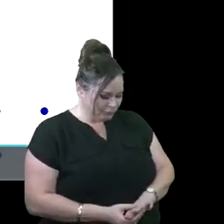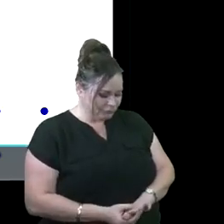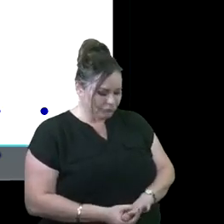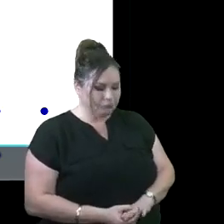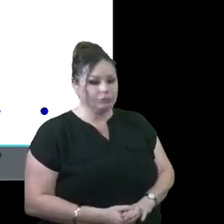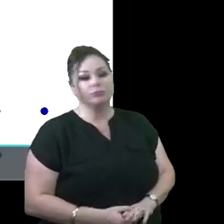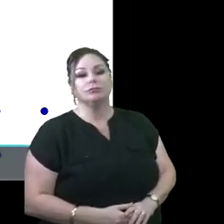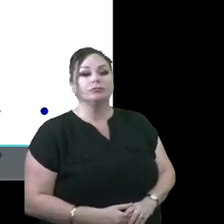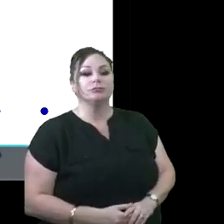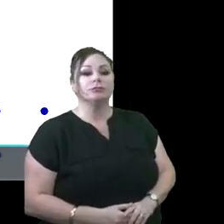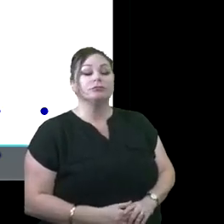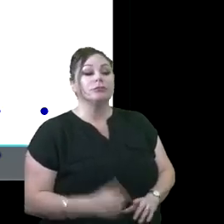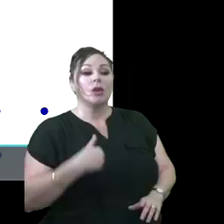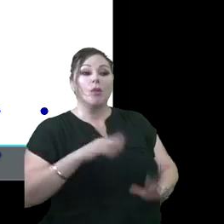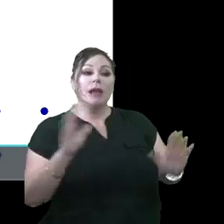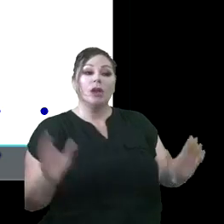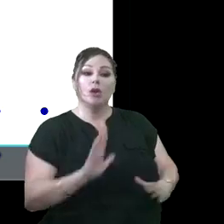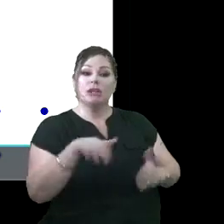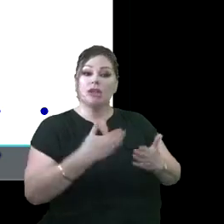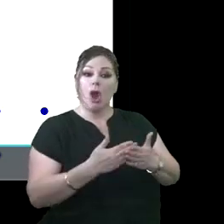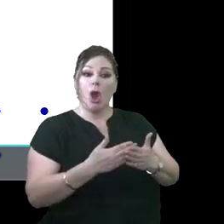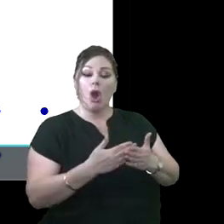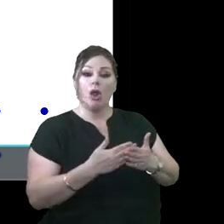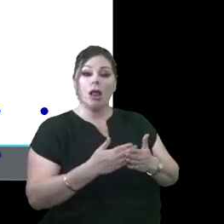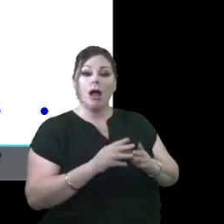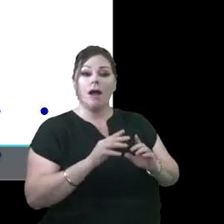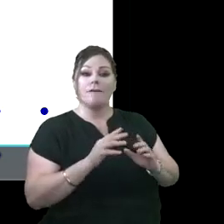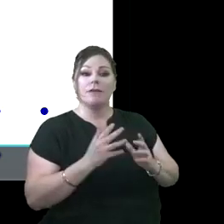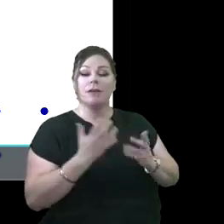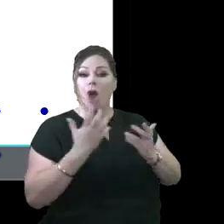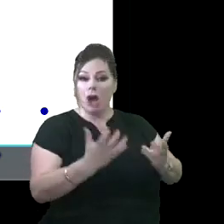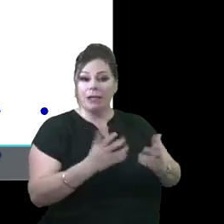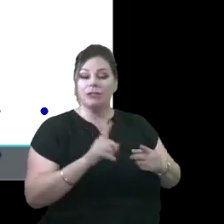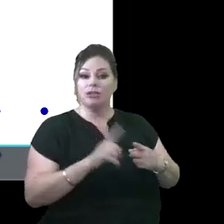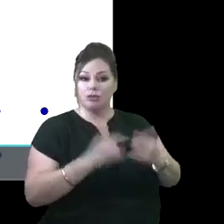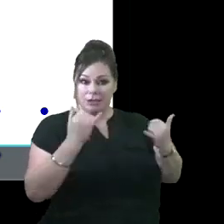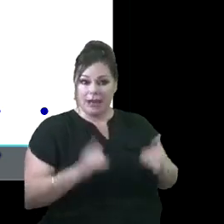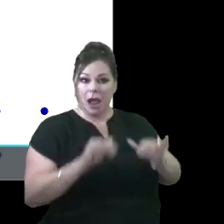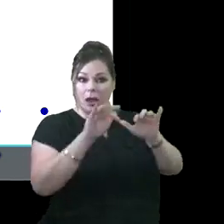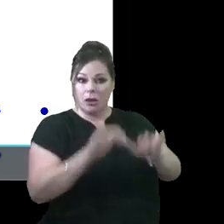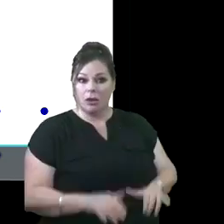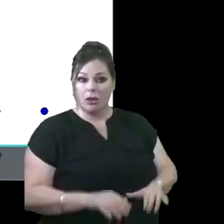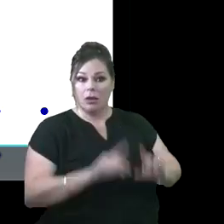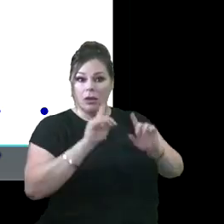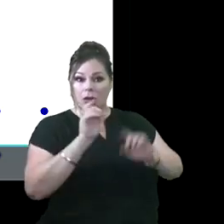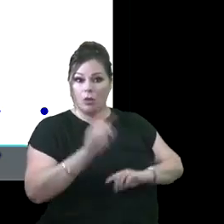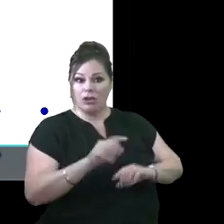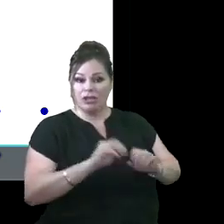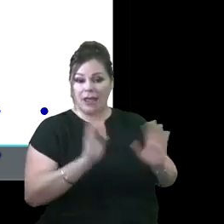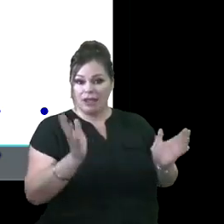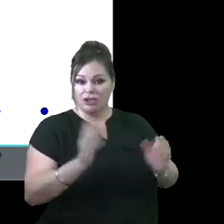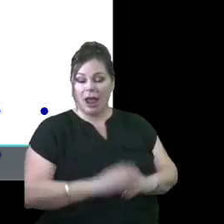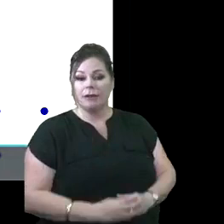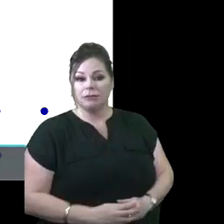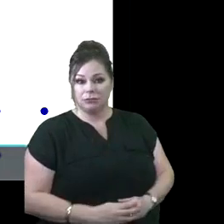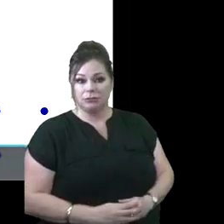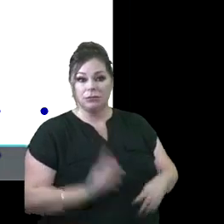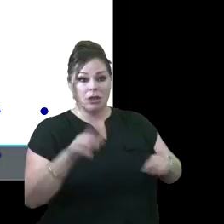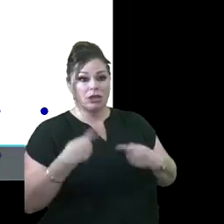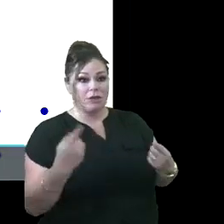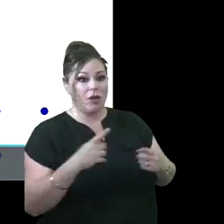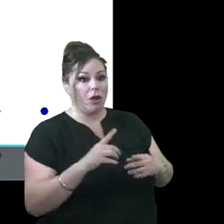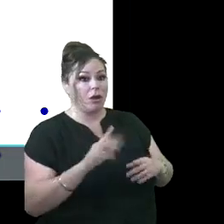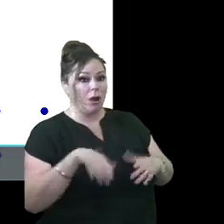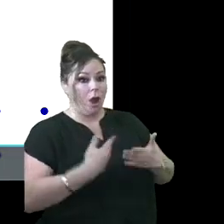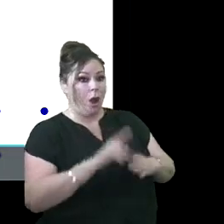We encourage all of our viewers and attendees to go ahead and drop your questions in the chat. At this time, we have answered all of the questions that are currently available.